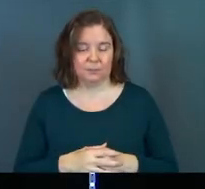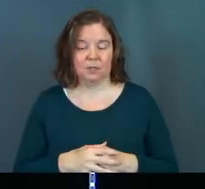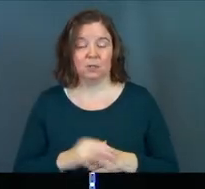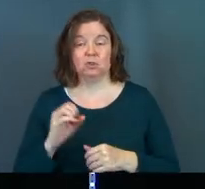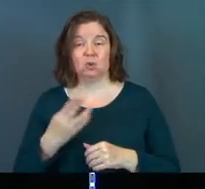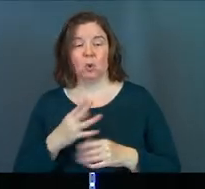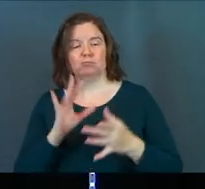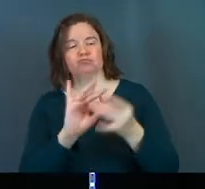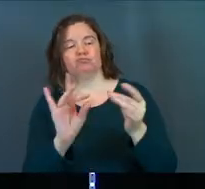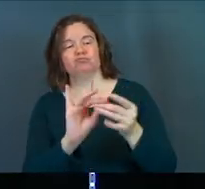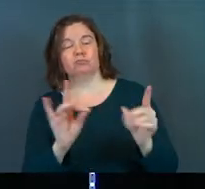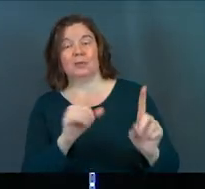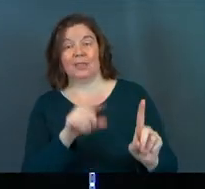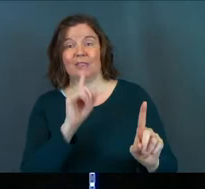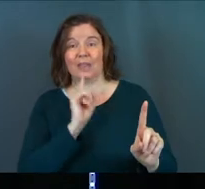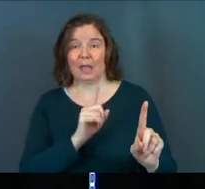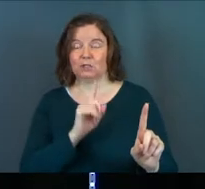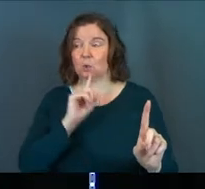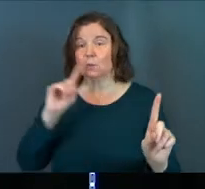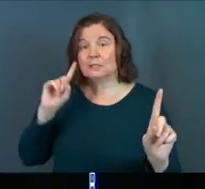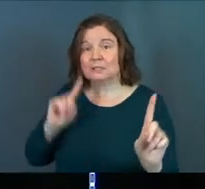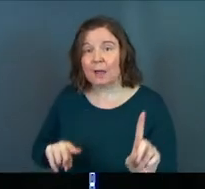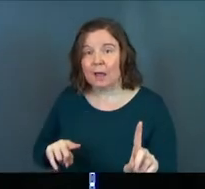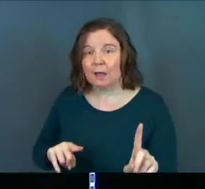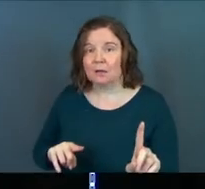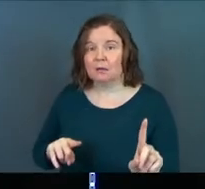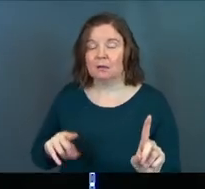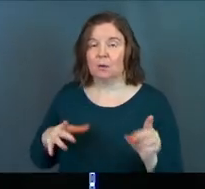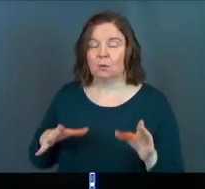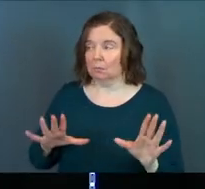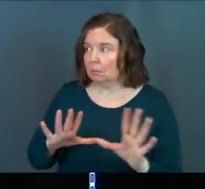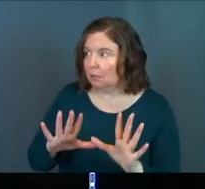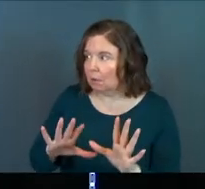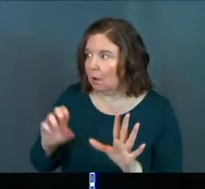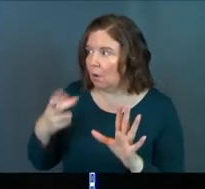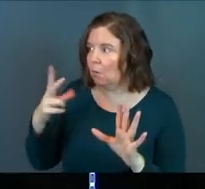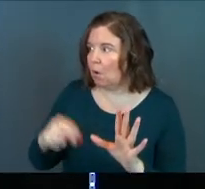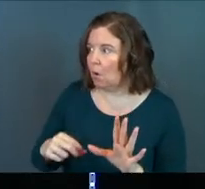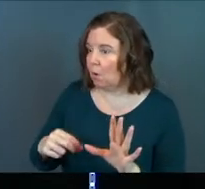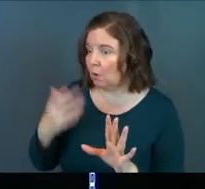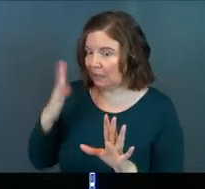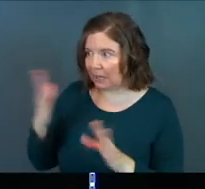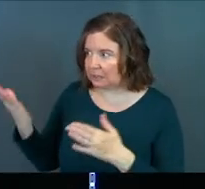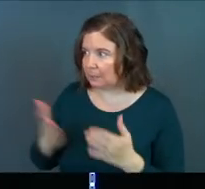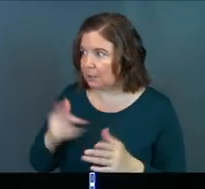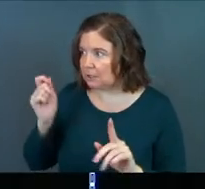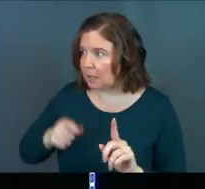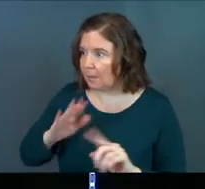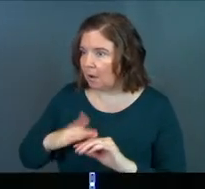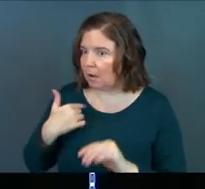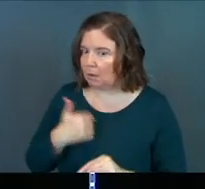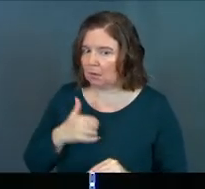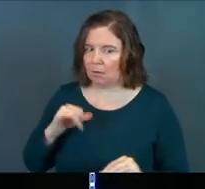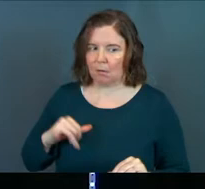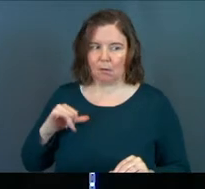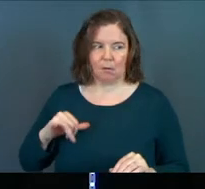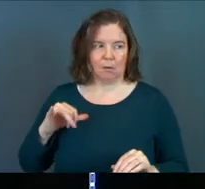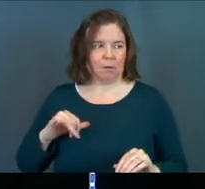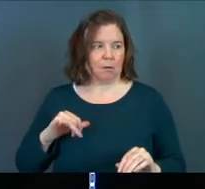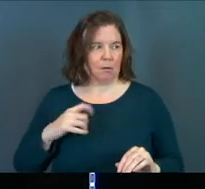And so Jonah's in there. He's telling this. And they actually respond in a way of, oh no, God's going to bring his judgment. God's going to bring